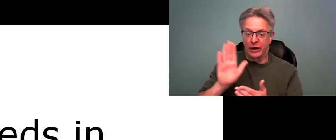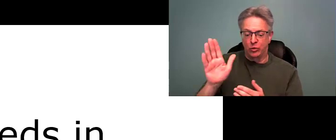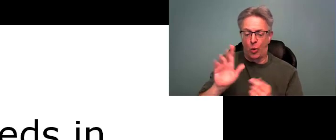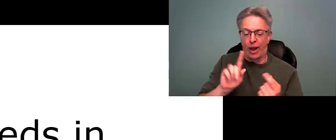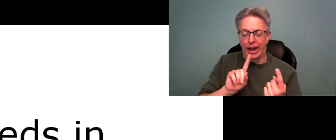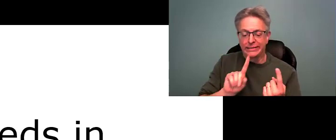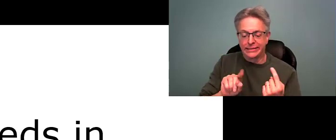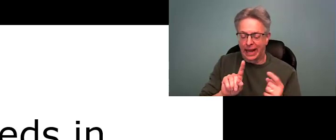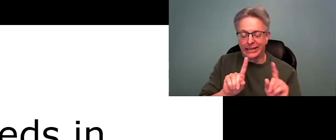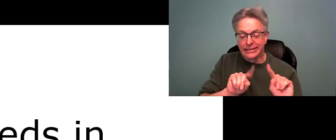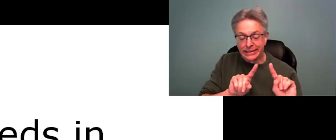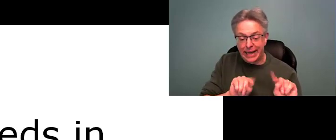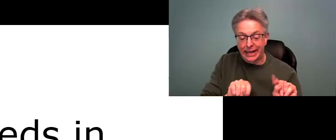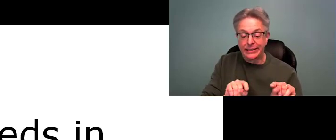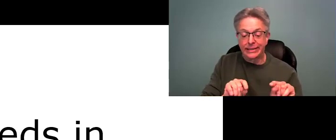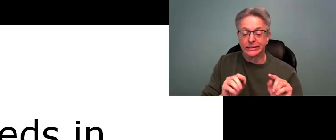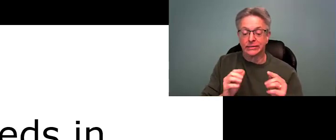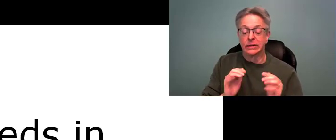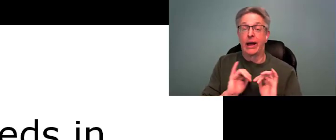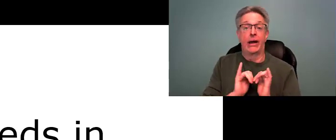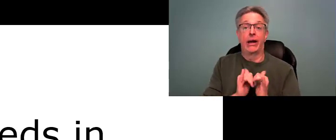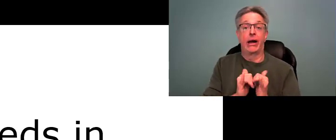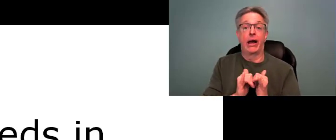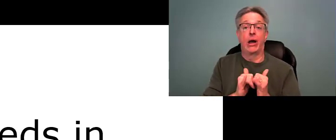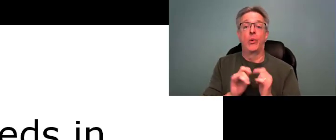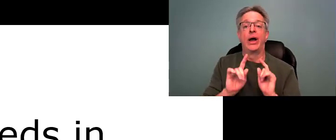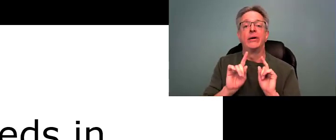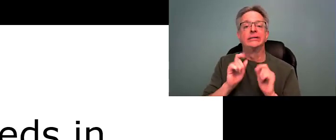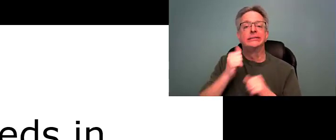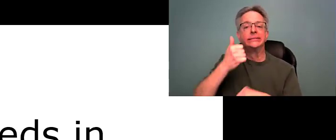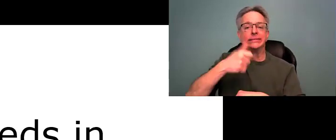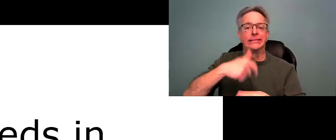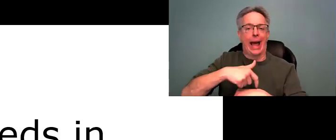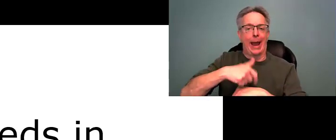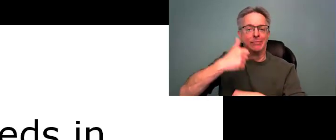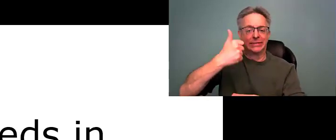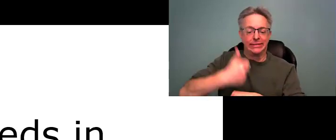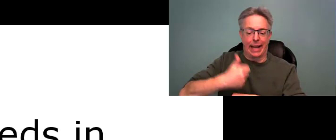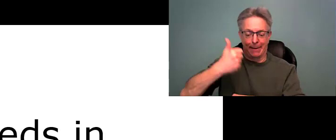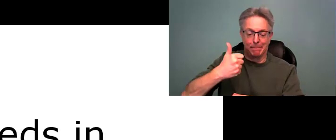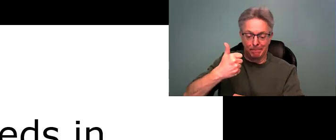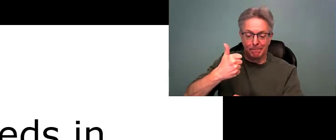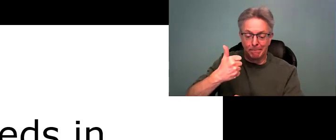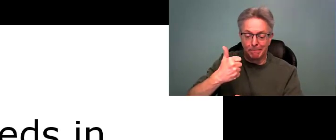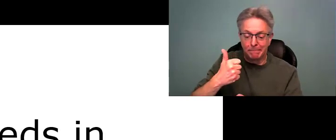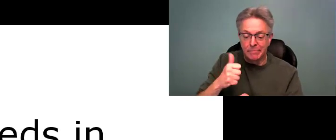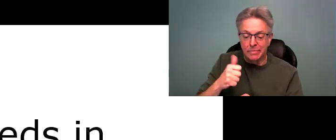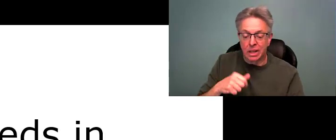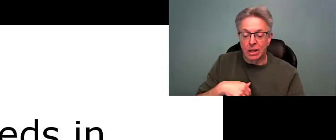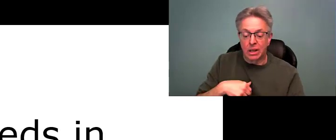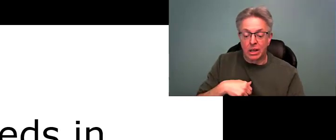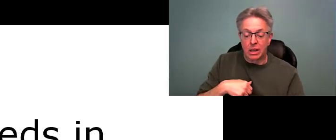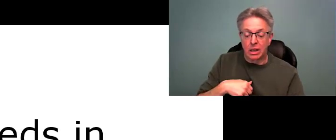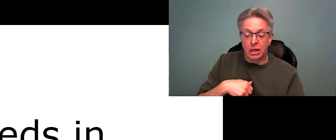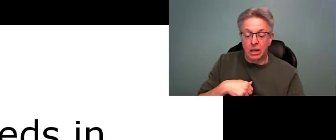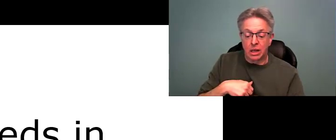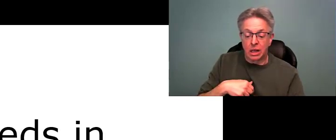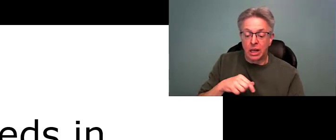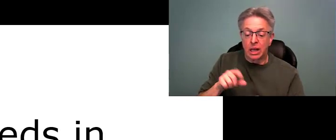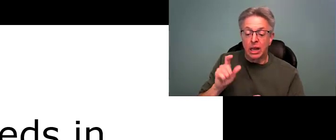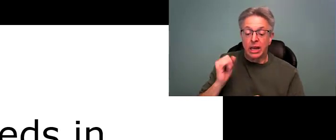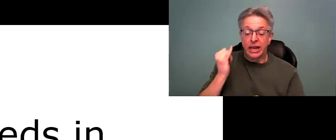today, we will verify your attendance, and that will be with, I should say, an attendee's